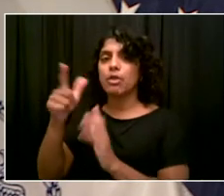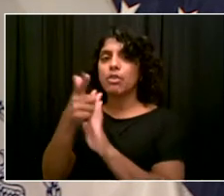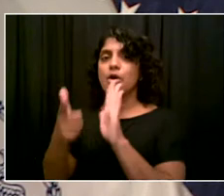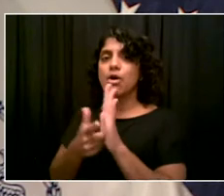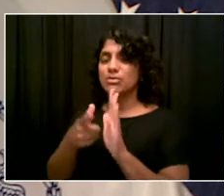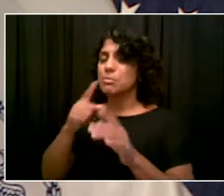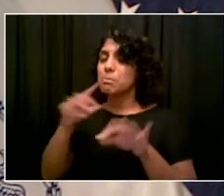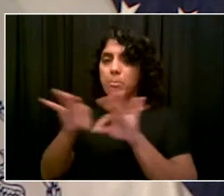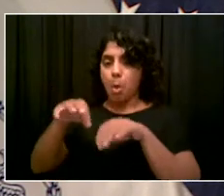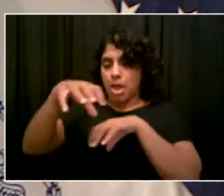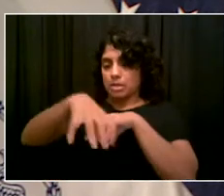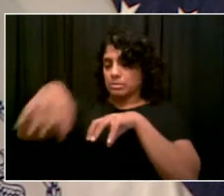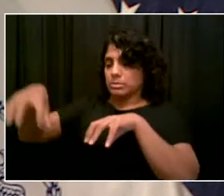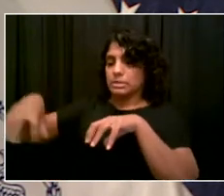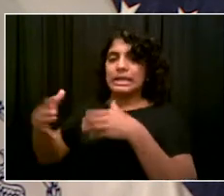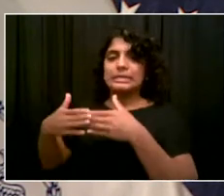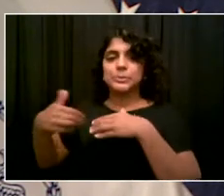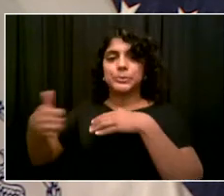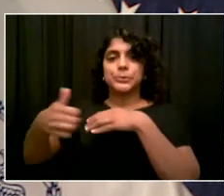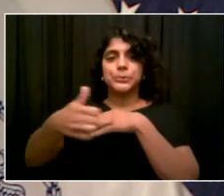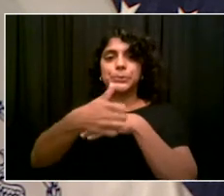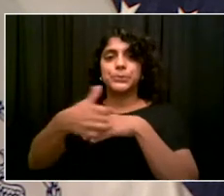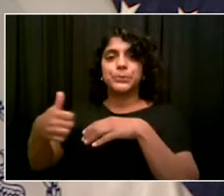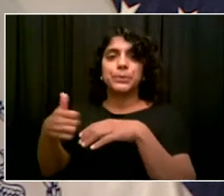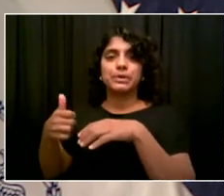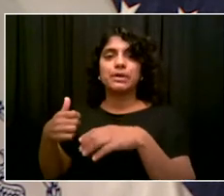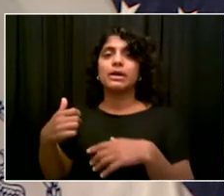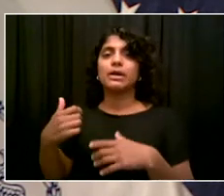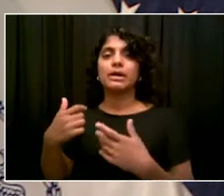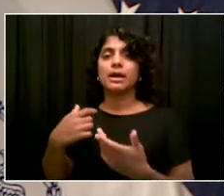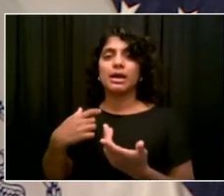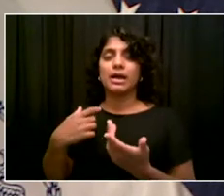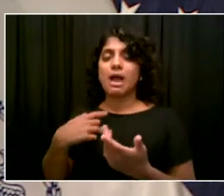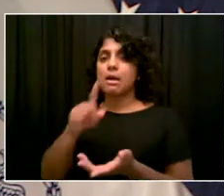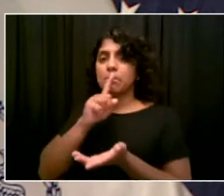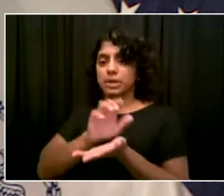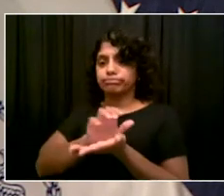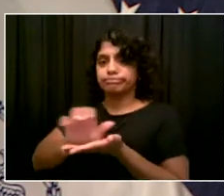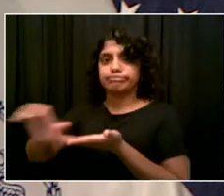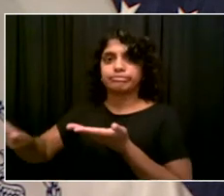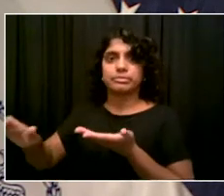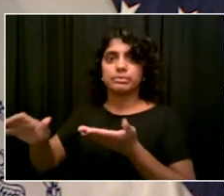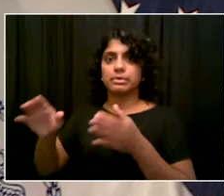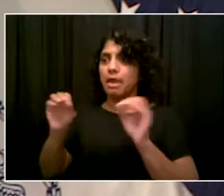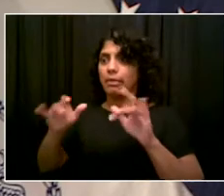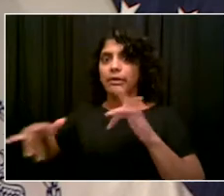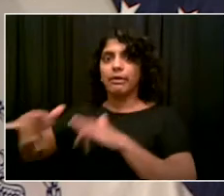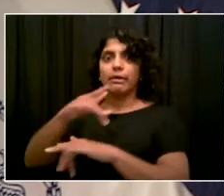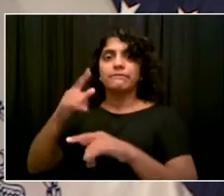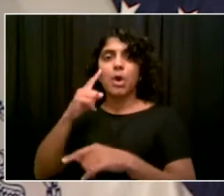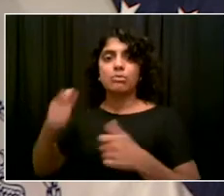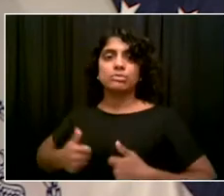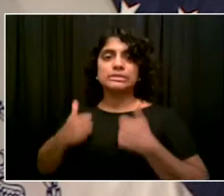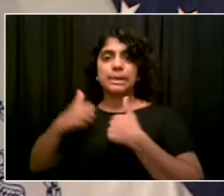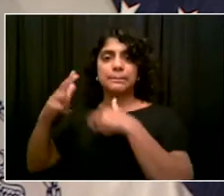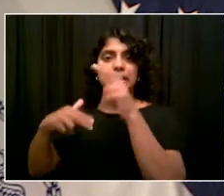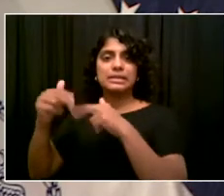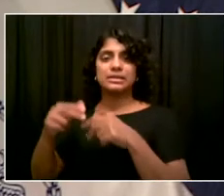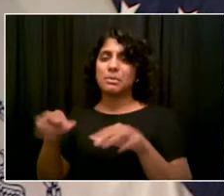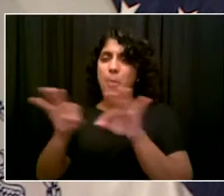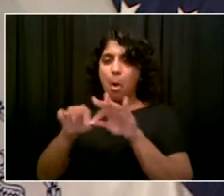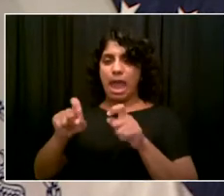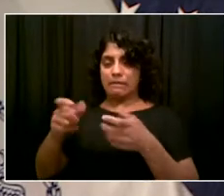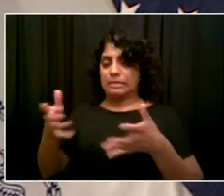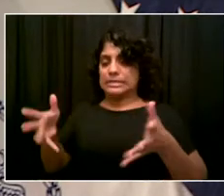And I'm going to look into this today in terms of what that is, what that timeline needs to be. I understand if there's going to be new development and as a